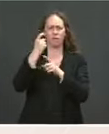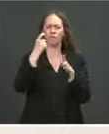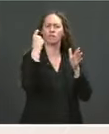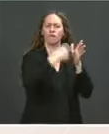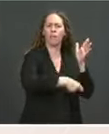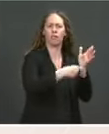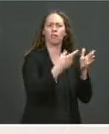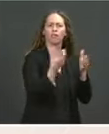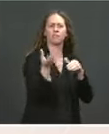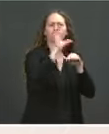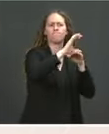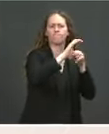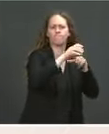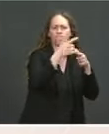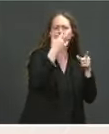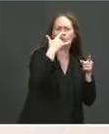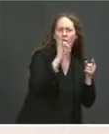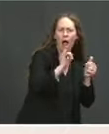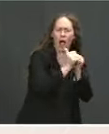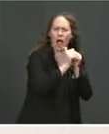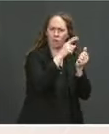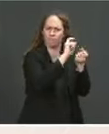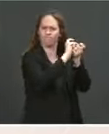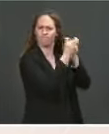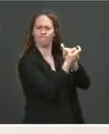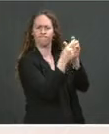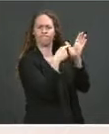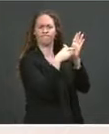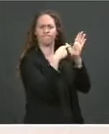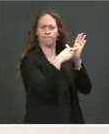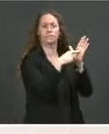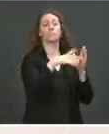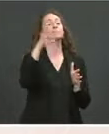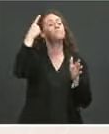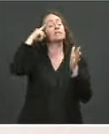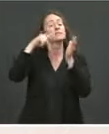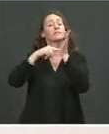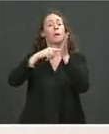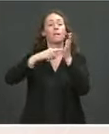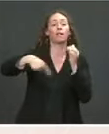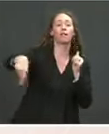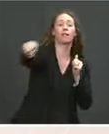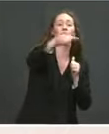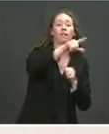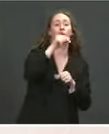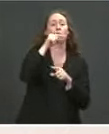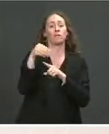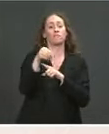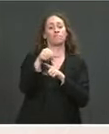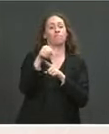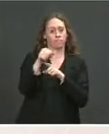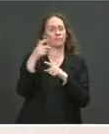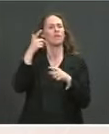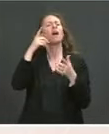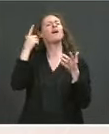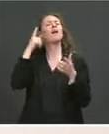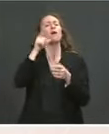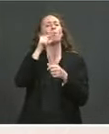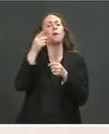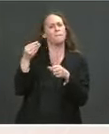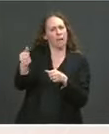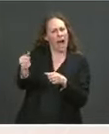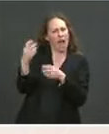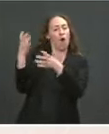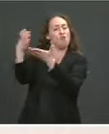for taxpayers that make more than $1 million per year in income. So, I want to start by